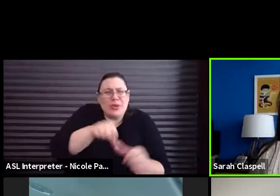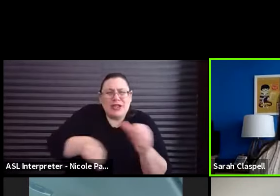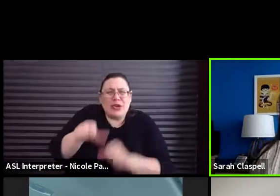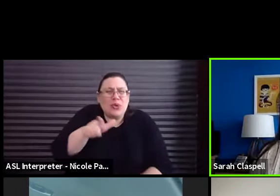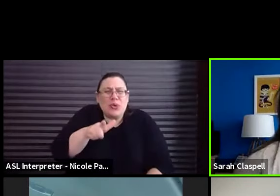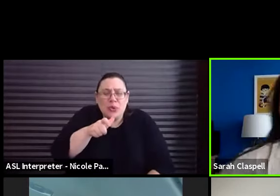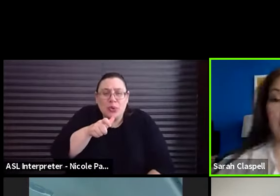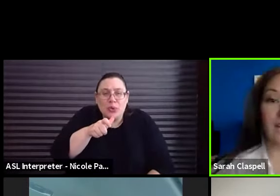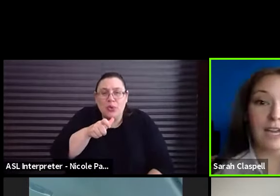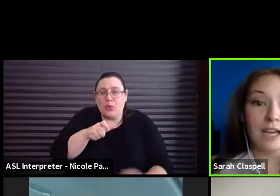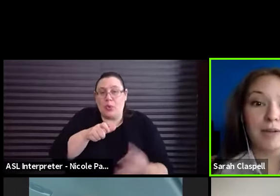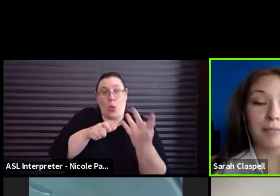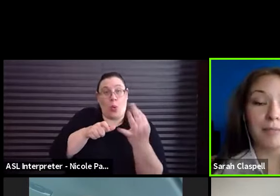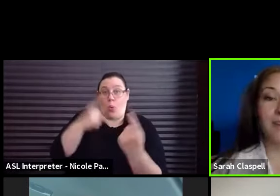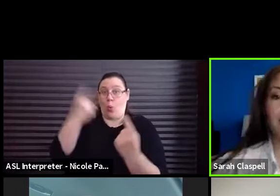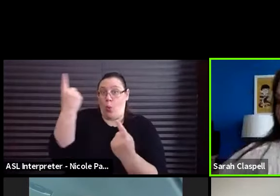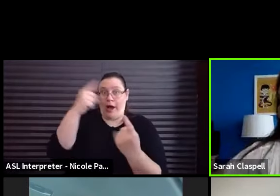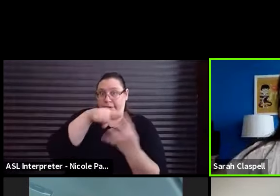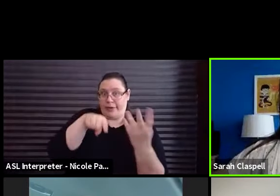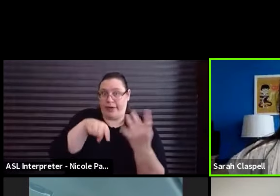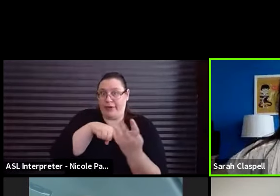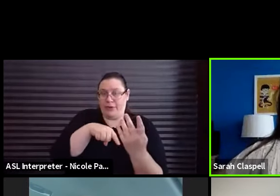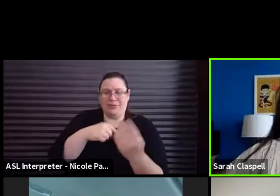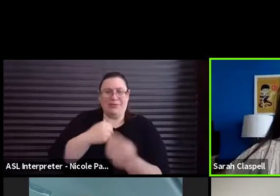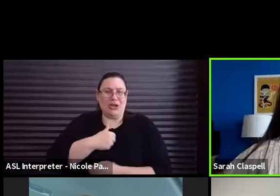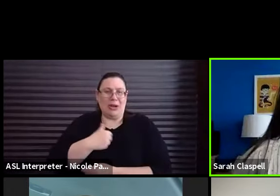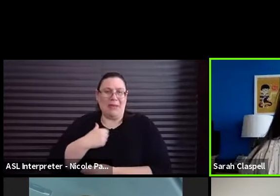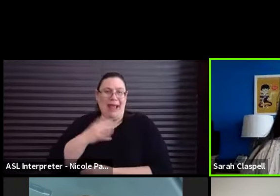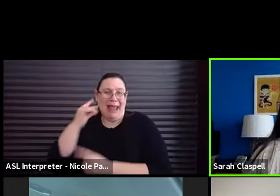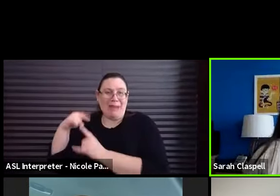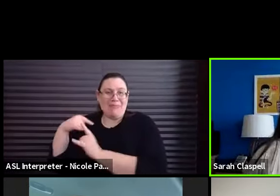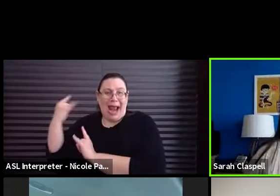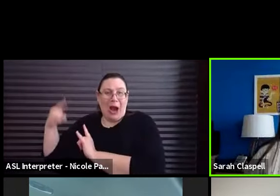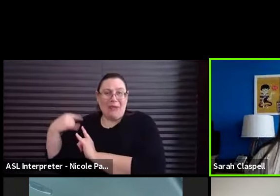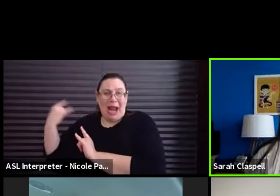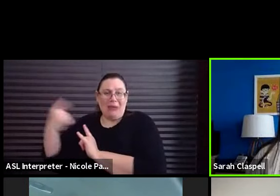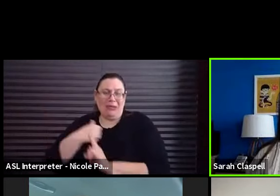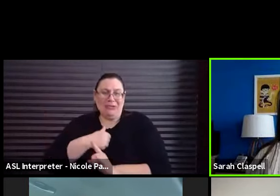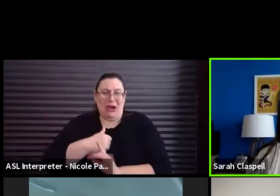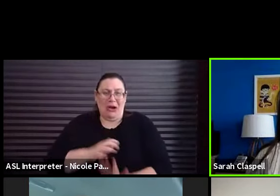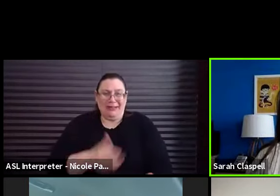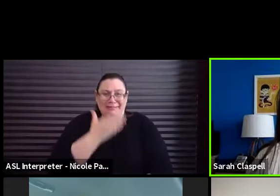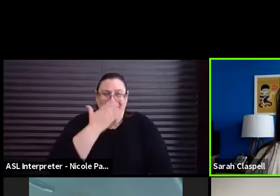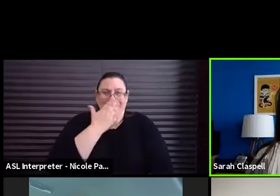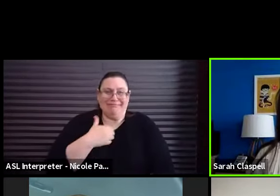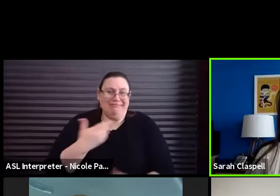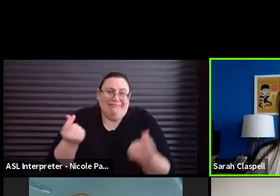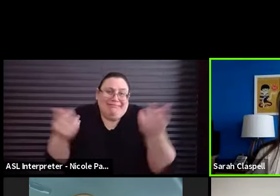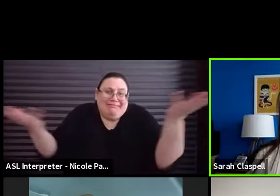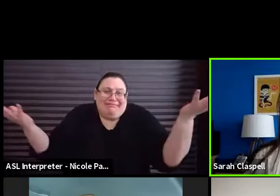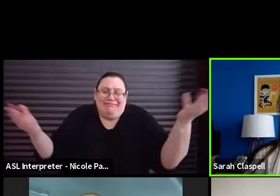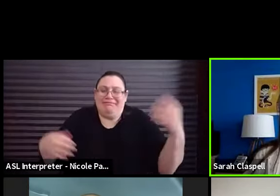One of you will then, sorry, my cat is yelling. You guys, what are you going to do?